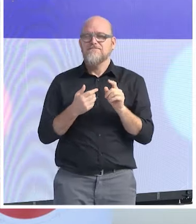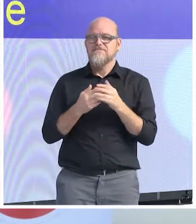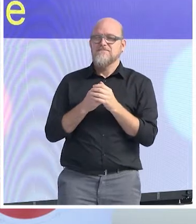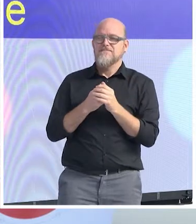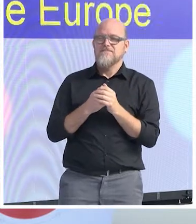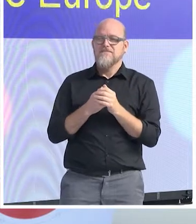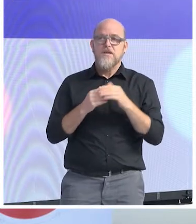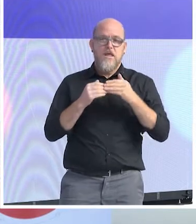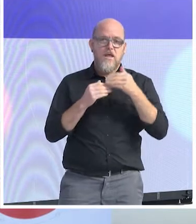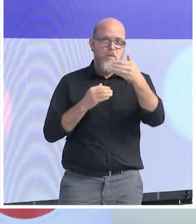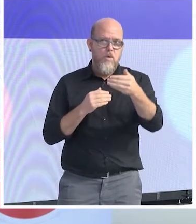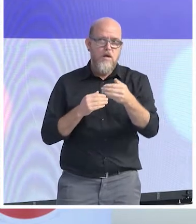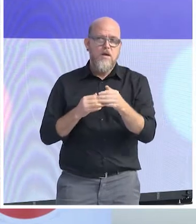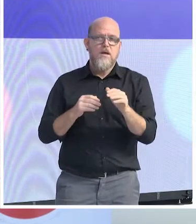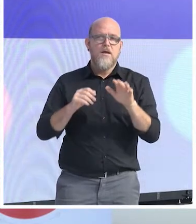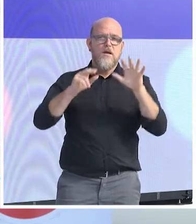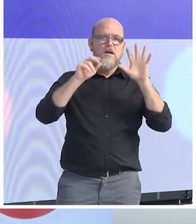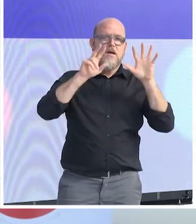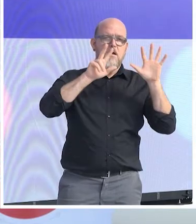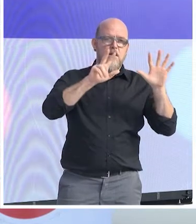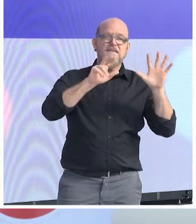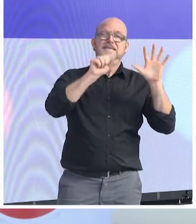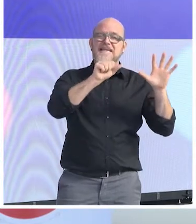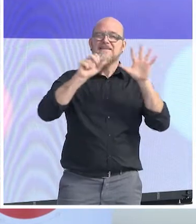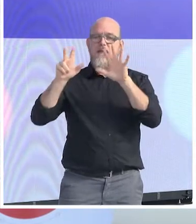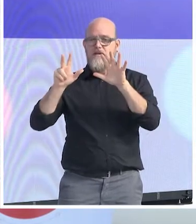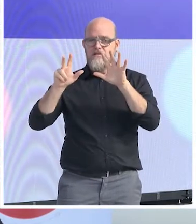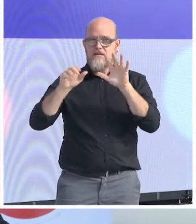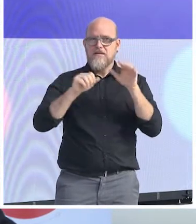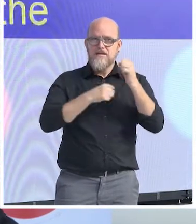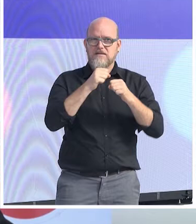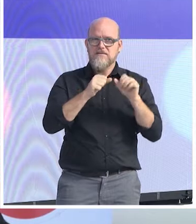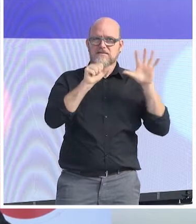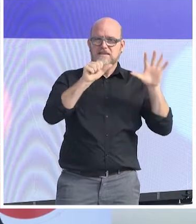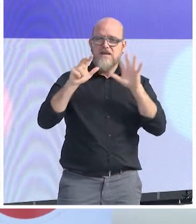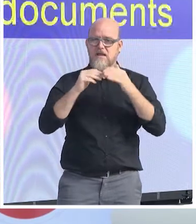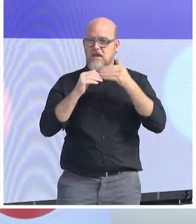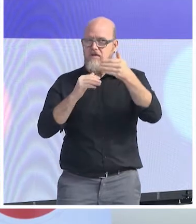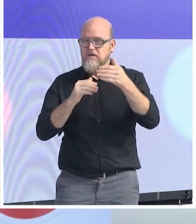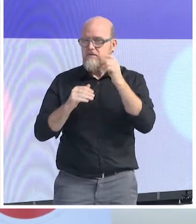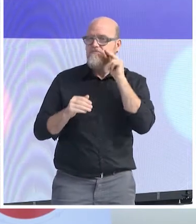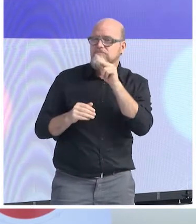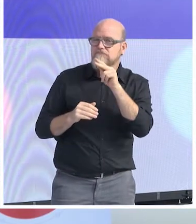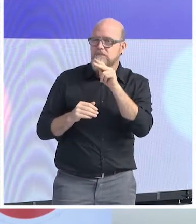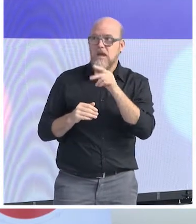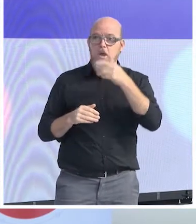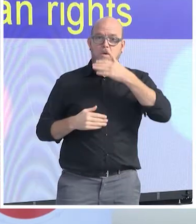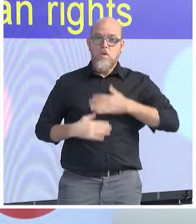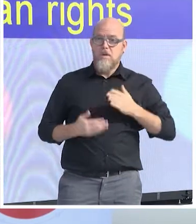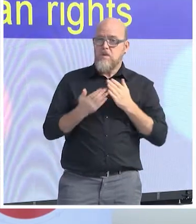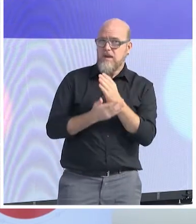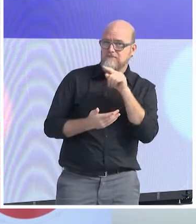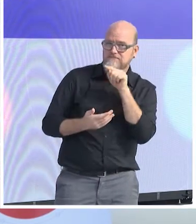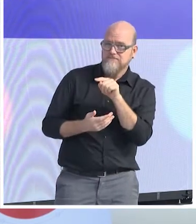Because if the human rights and the documents created with the human rights were typical also for the post